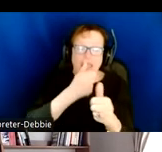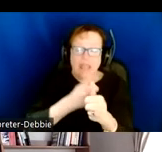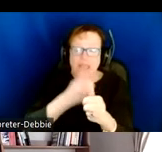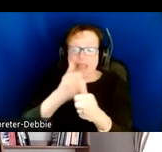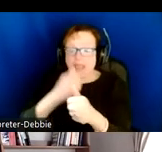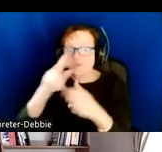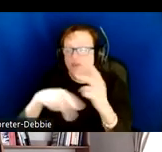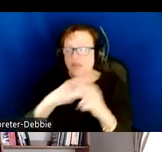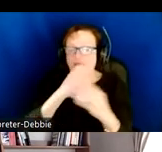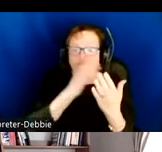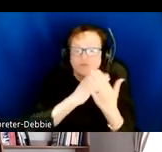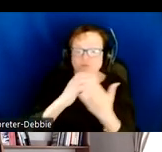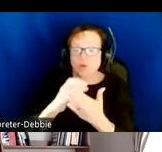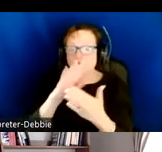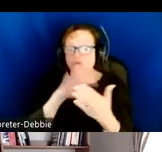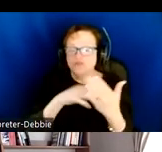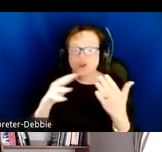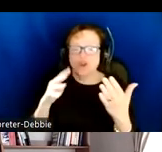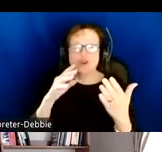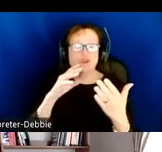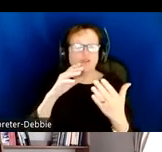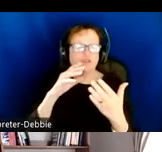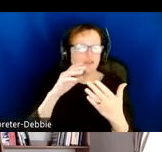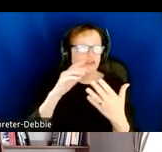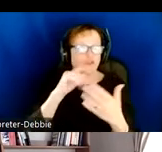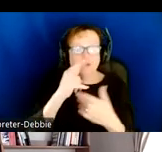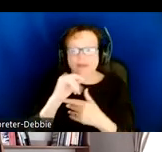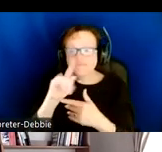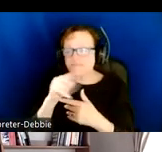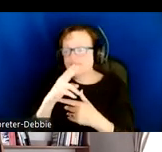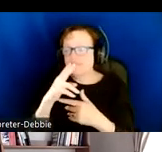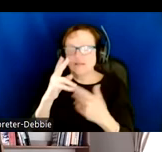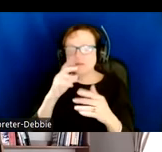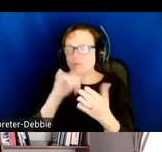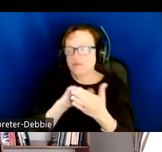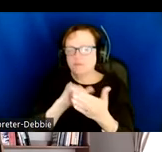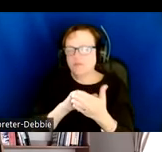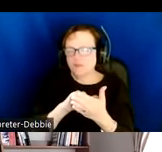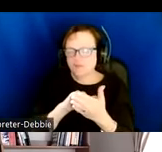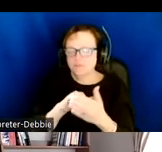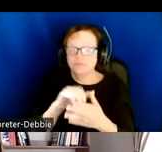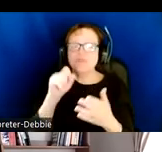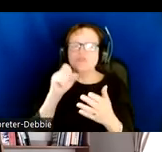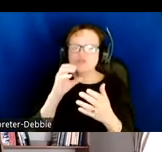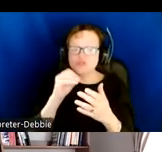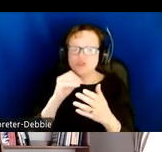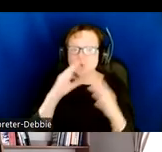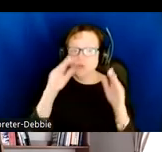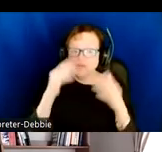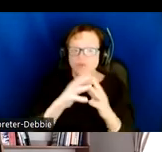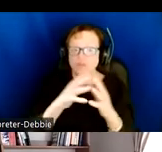and chart and graph and everything else on the internet that's graphical. That would be impossible. So we spent a fair amount of time